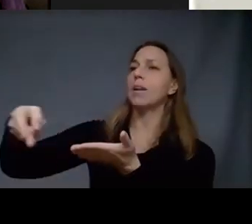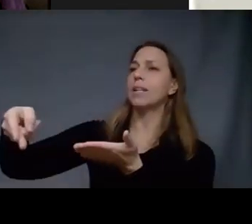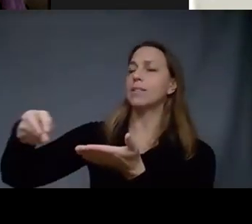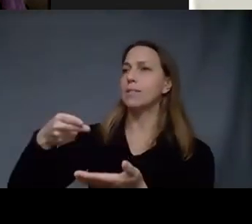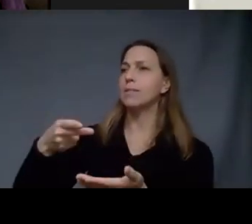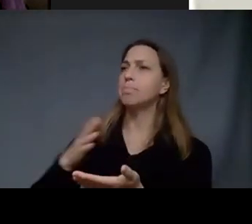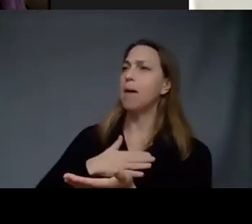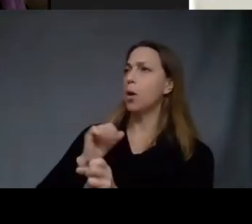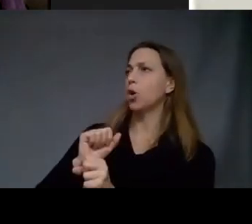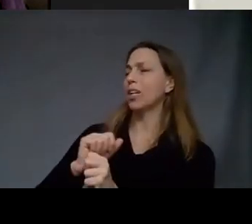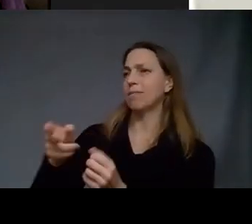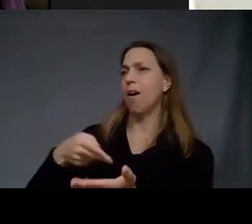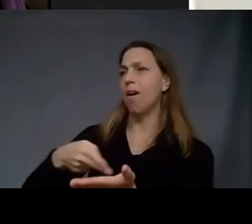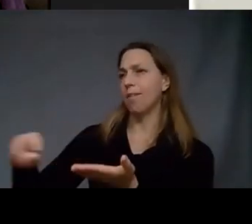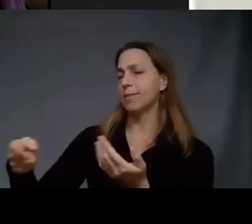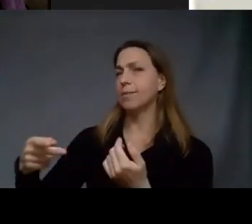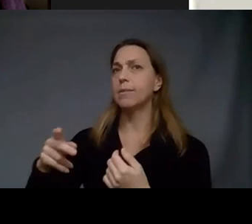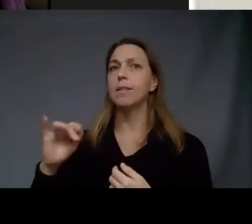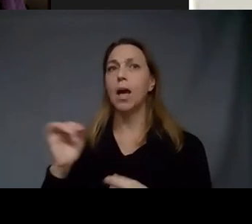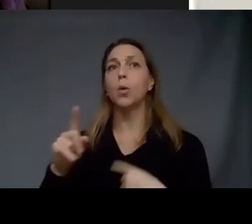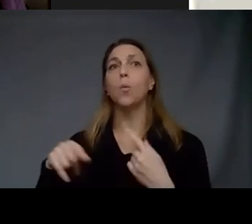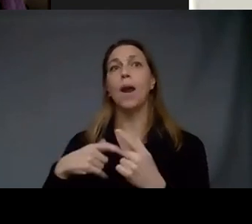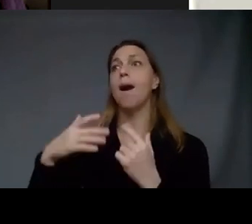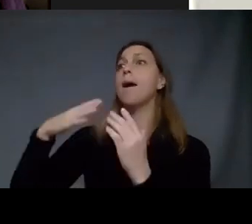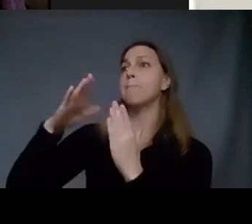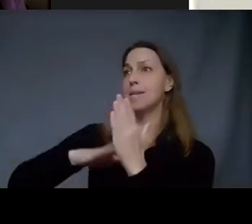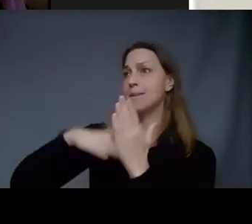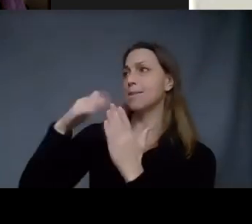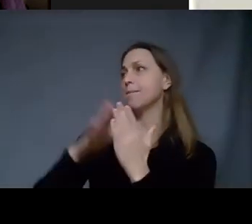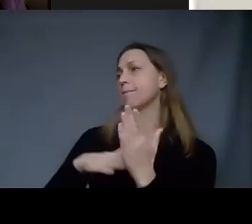work that when I do a painting of